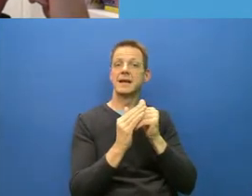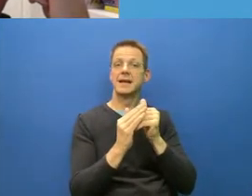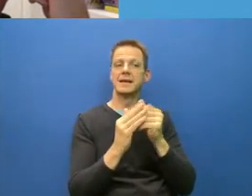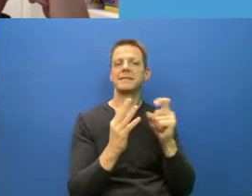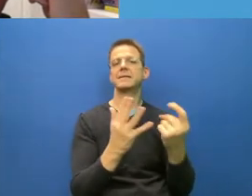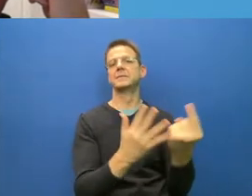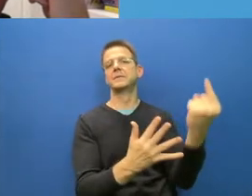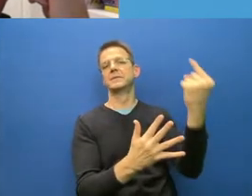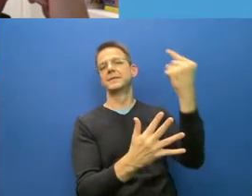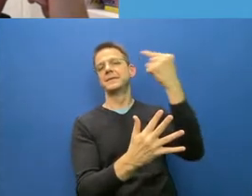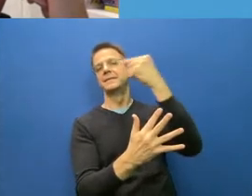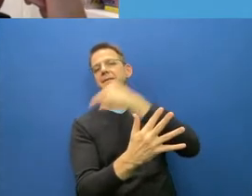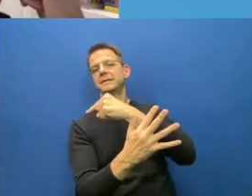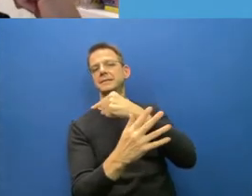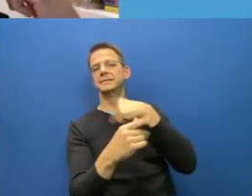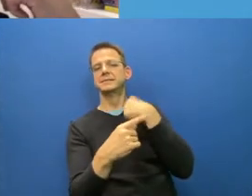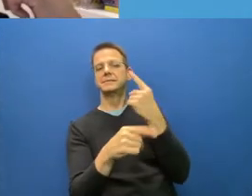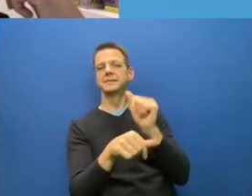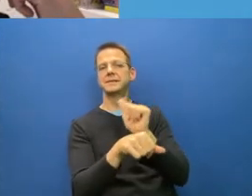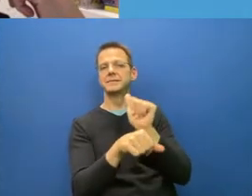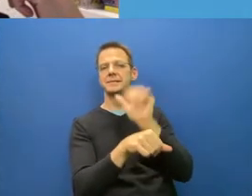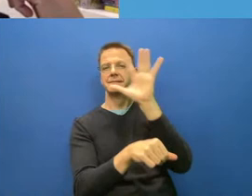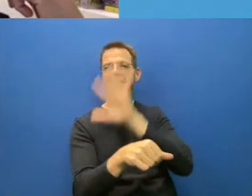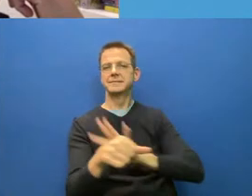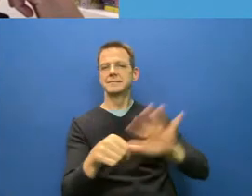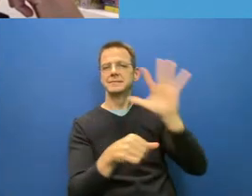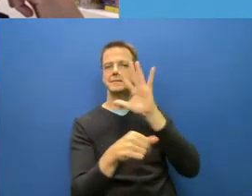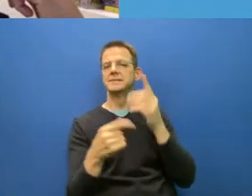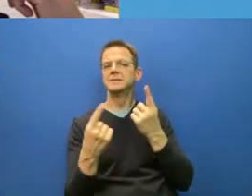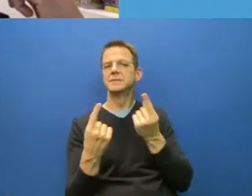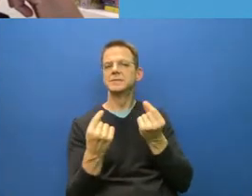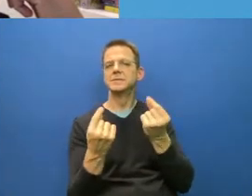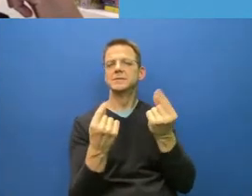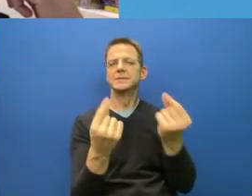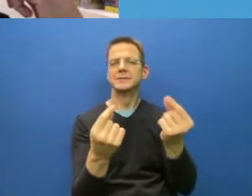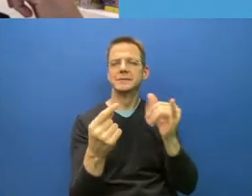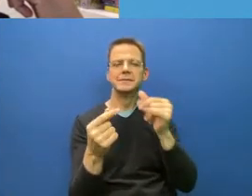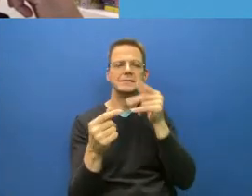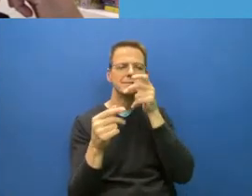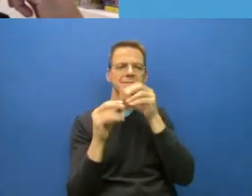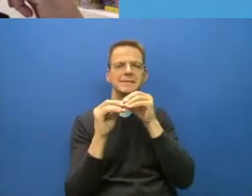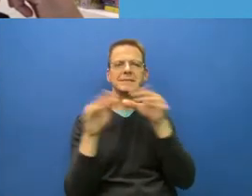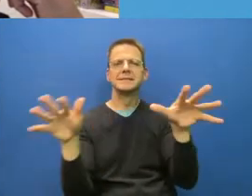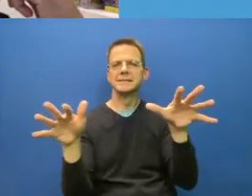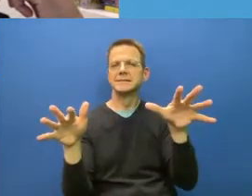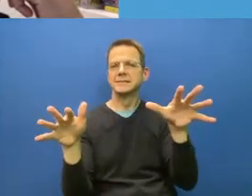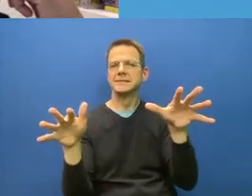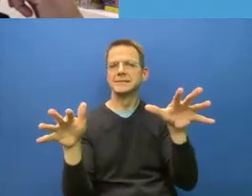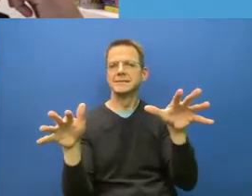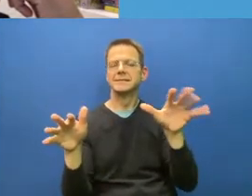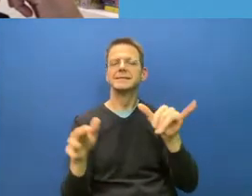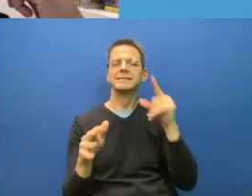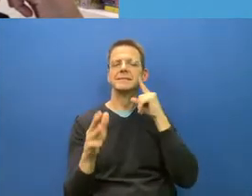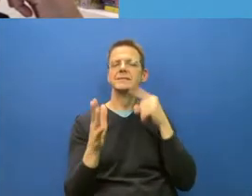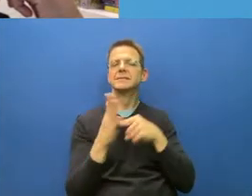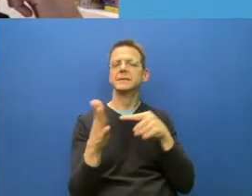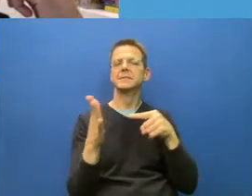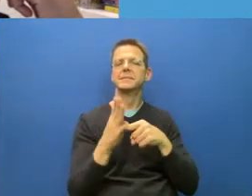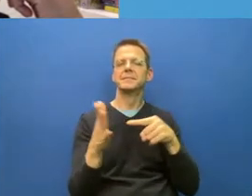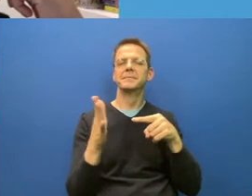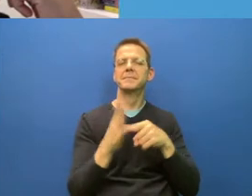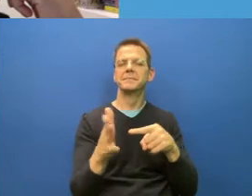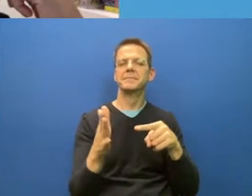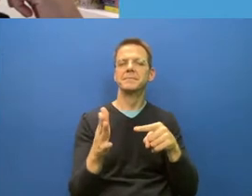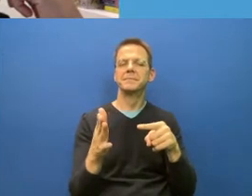some of the conclusions. You know, one that I would put out right off the top, it is watching this dichotomy between